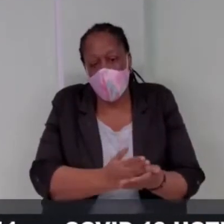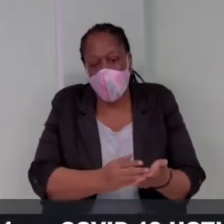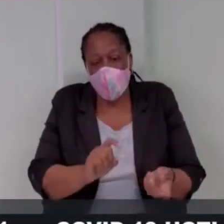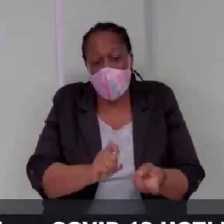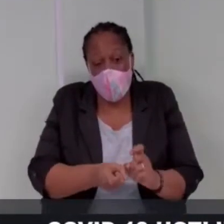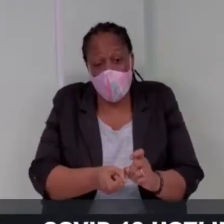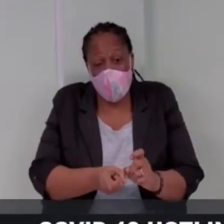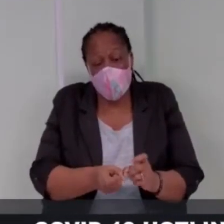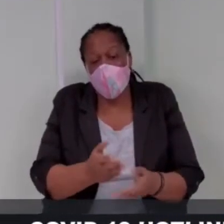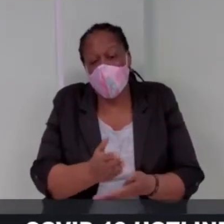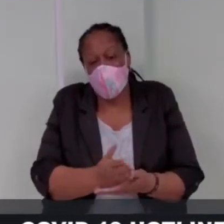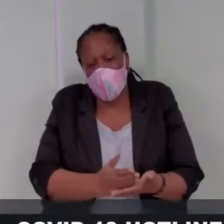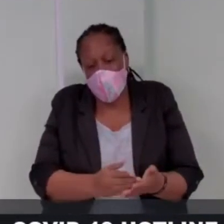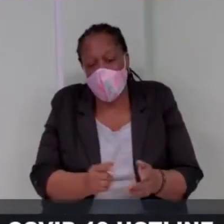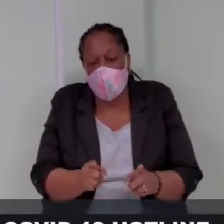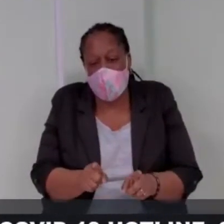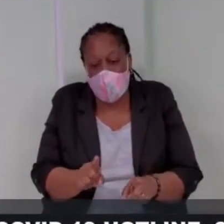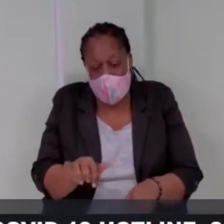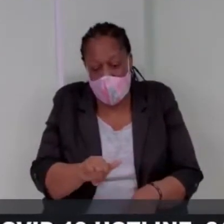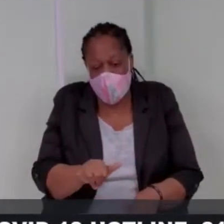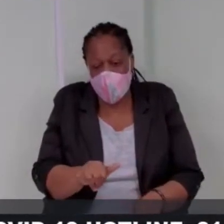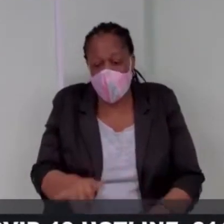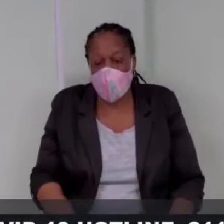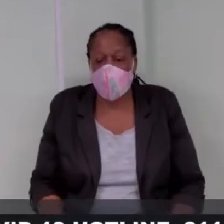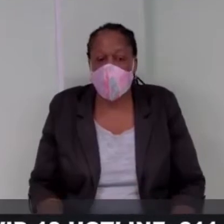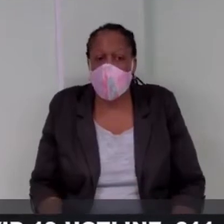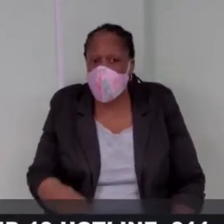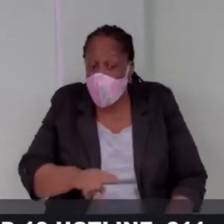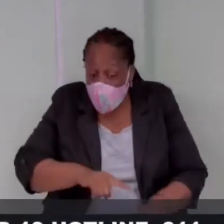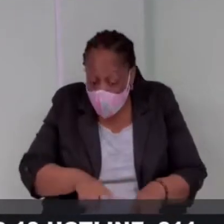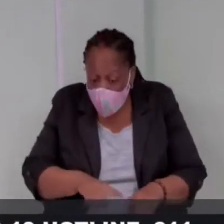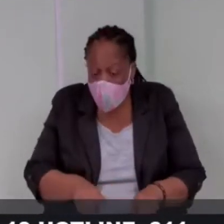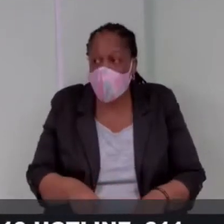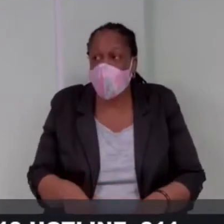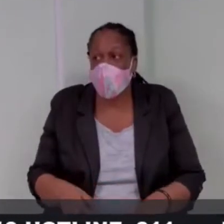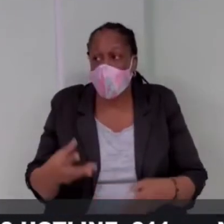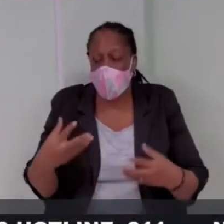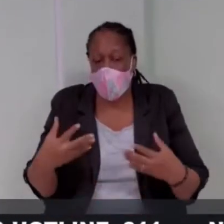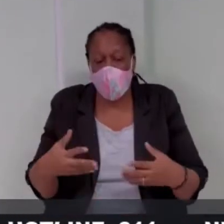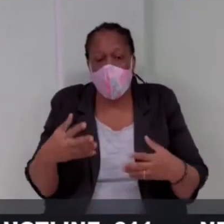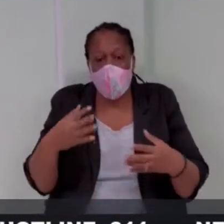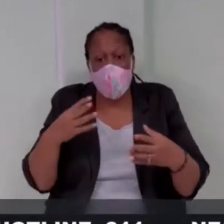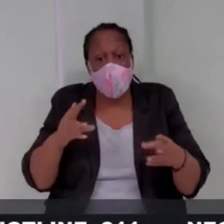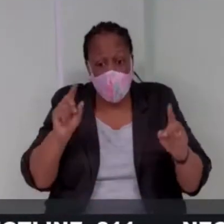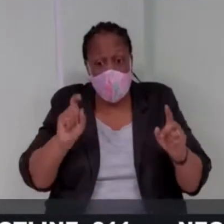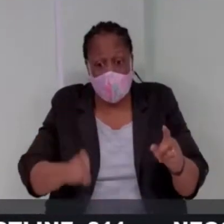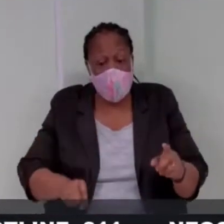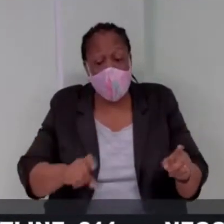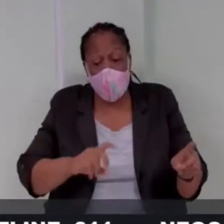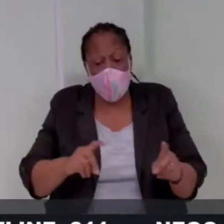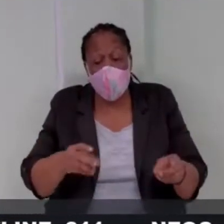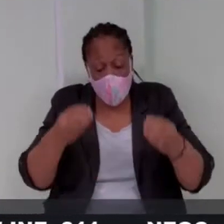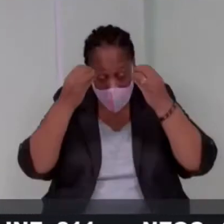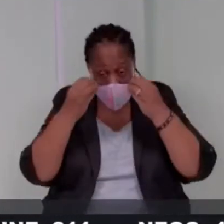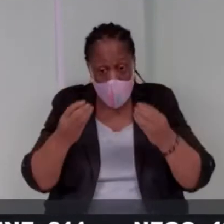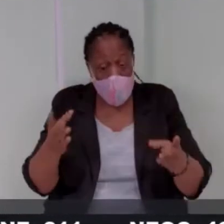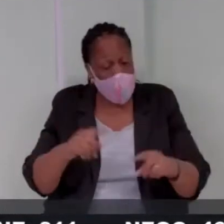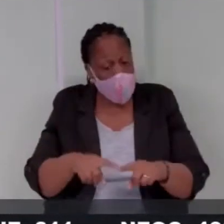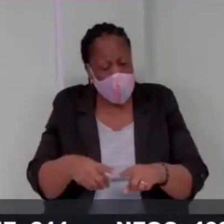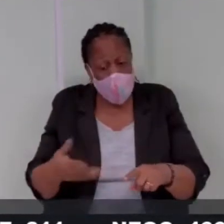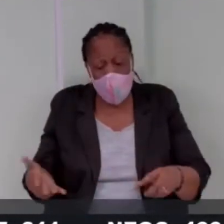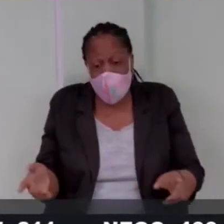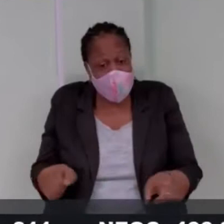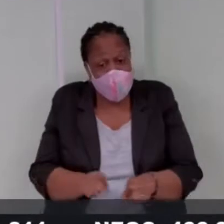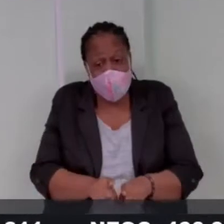any major changes with respect to expectations of our behavior in the context of COVID